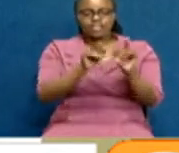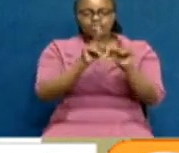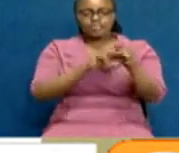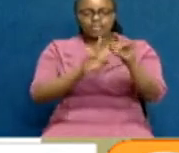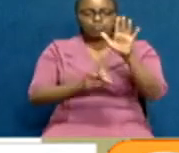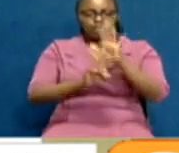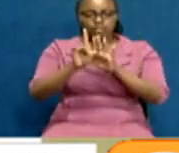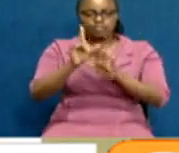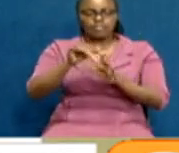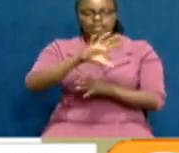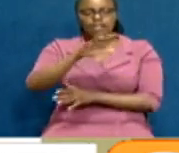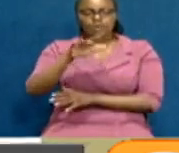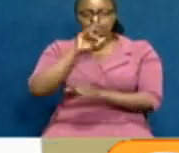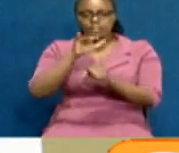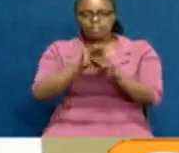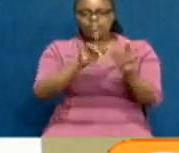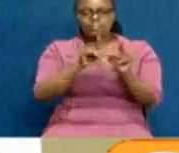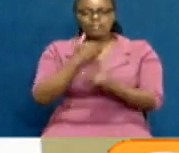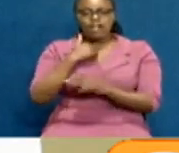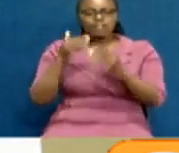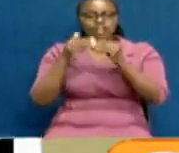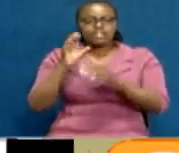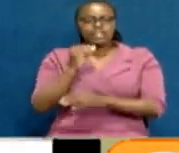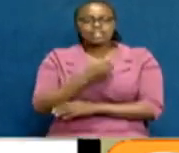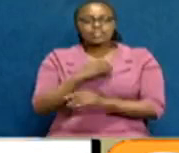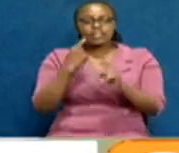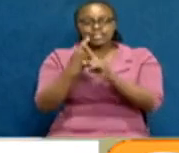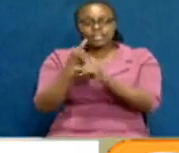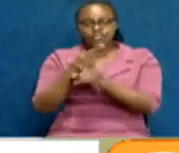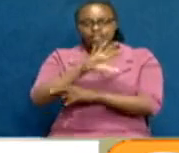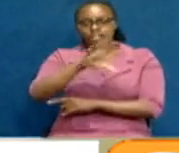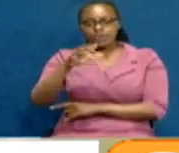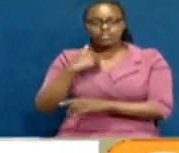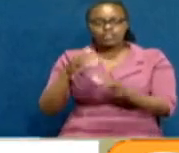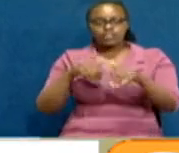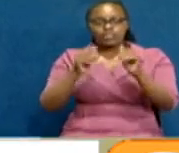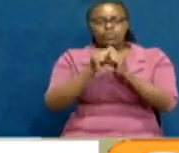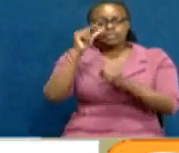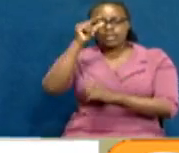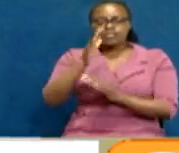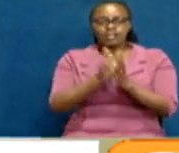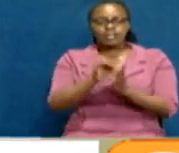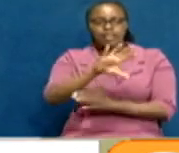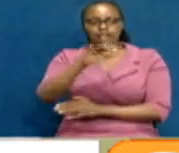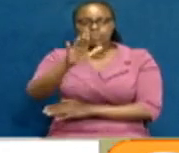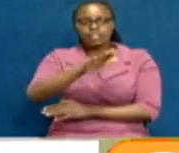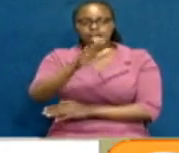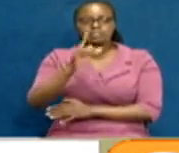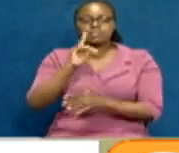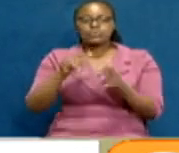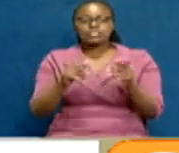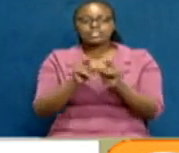develop these county manifestos. We shall have our leaders in the different counties follow up with their governors and the county assemblies to say,